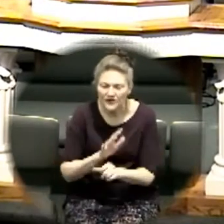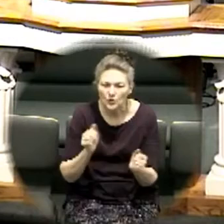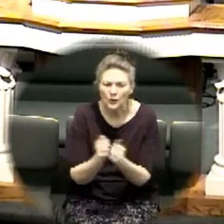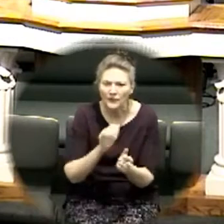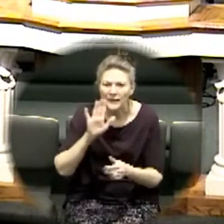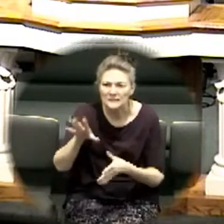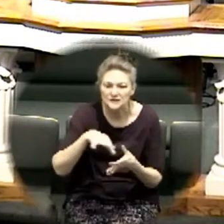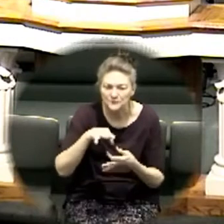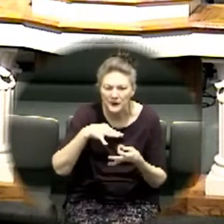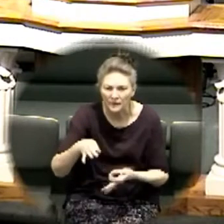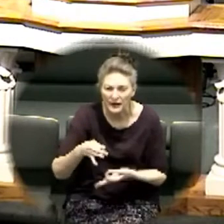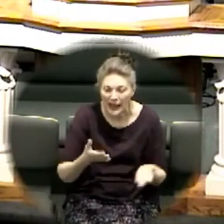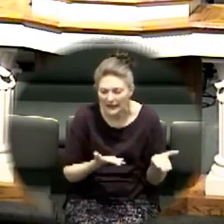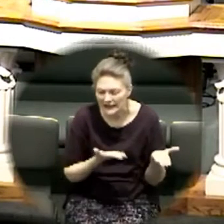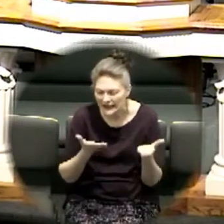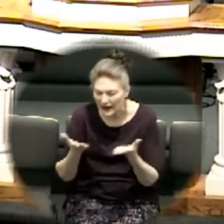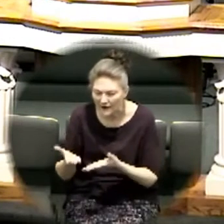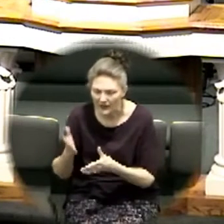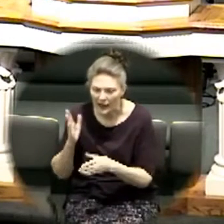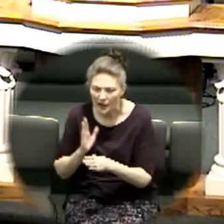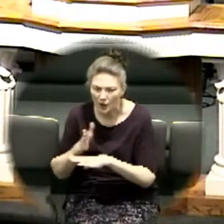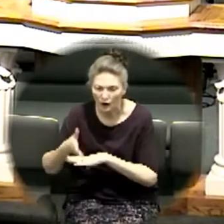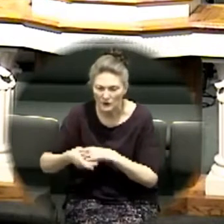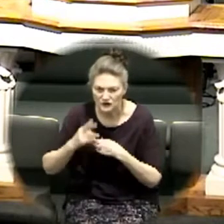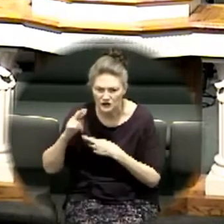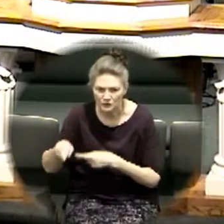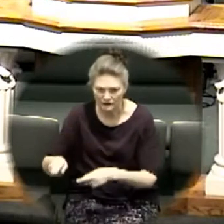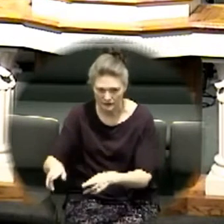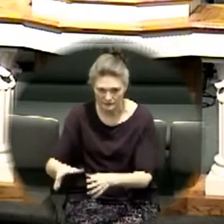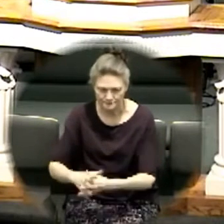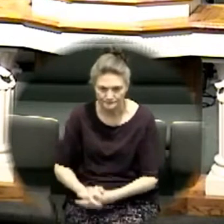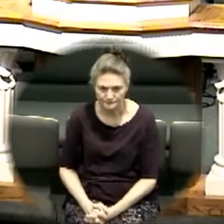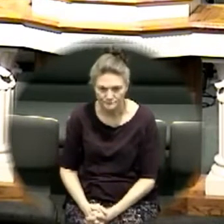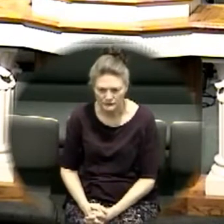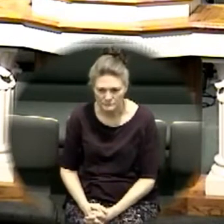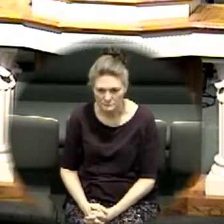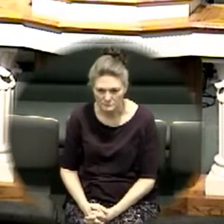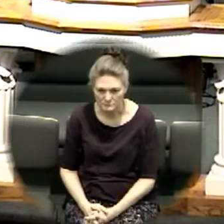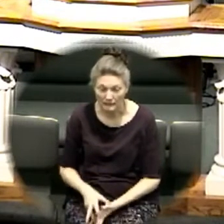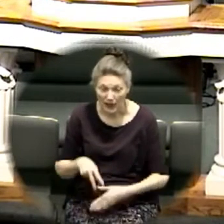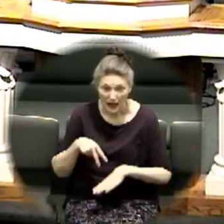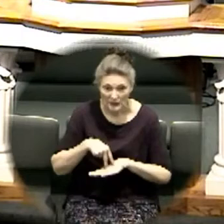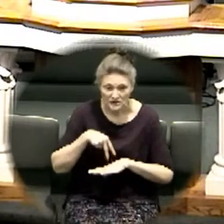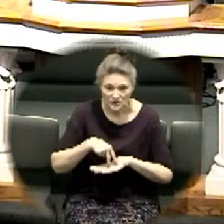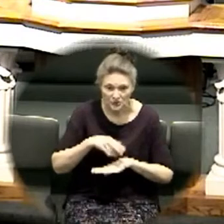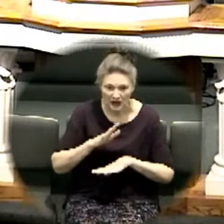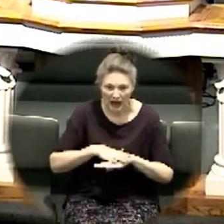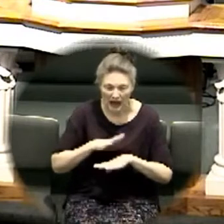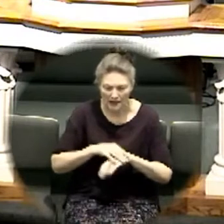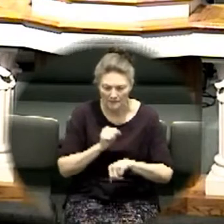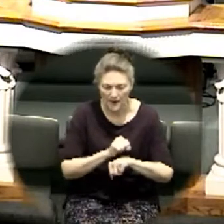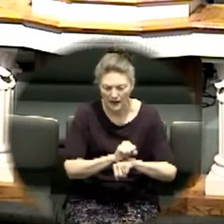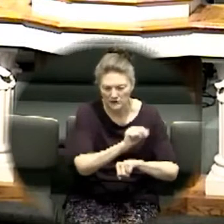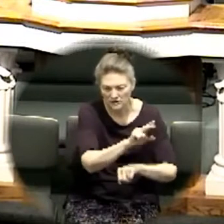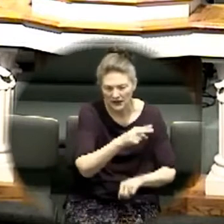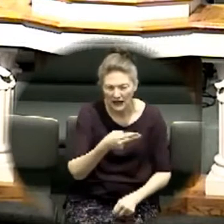presence and carry that across the river I stood on top of Mount Nebo and I saw the river Jordan